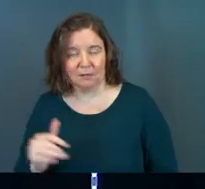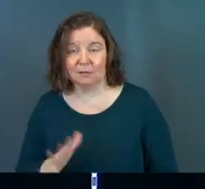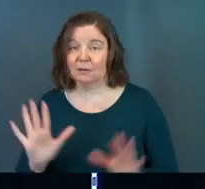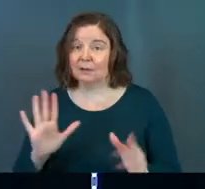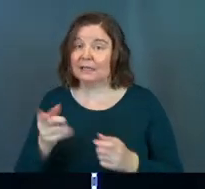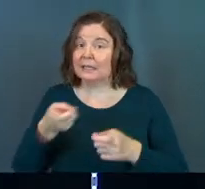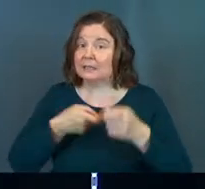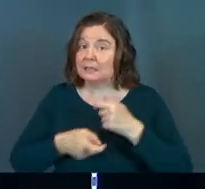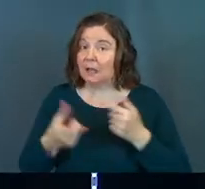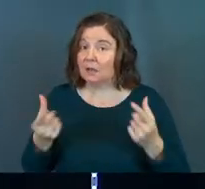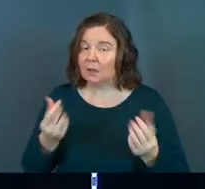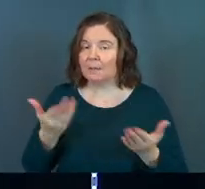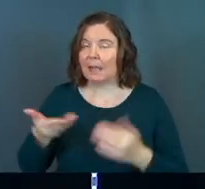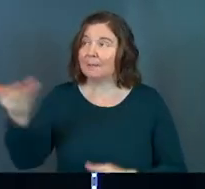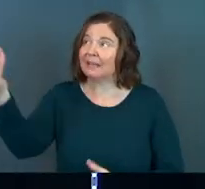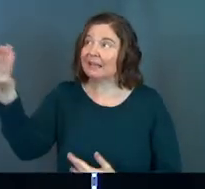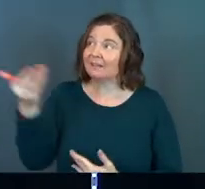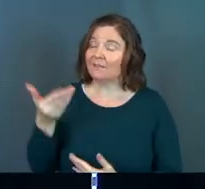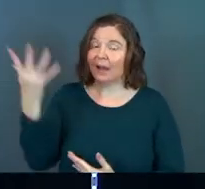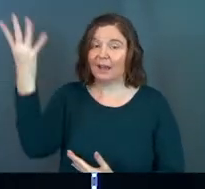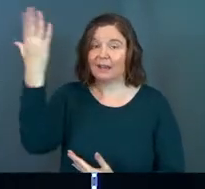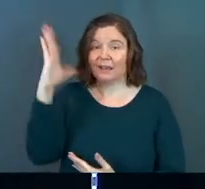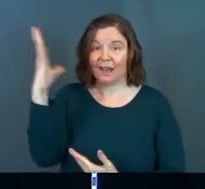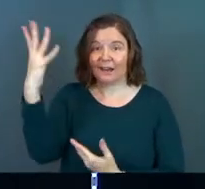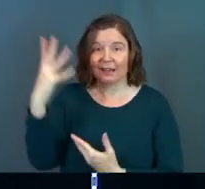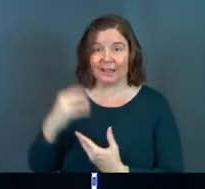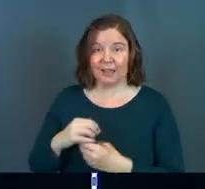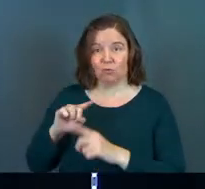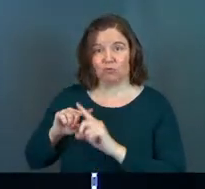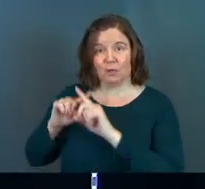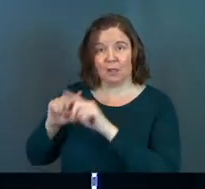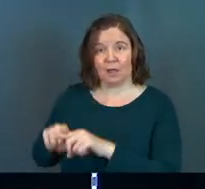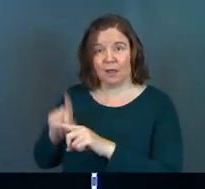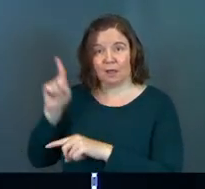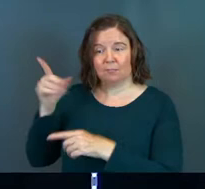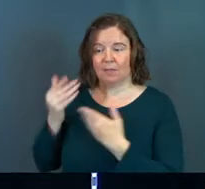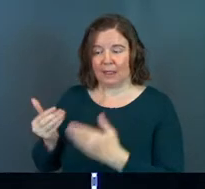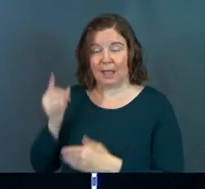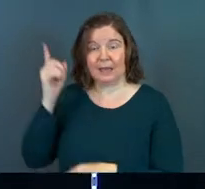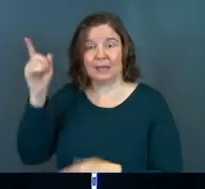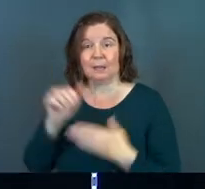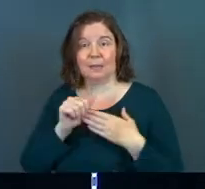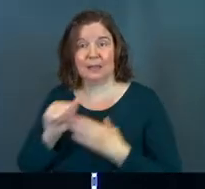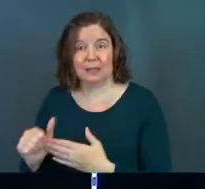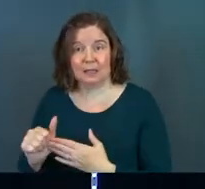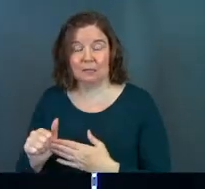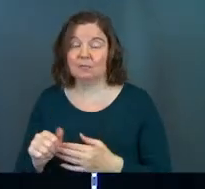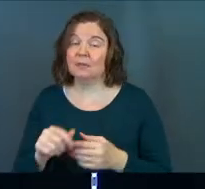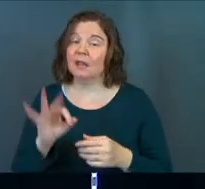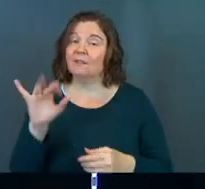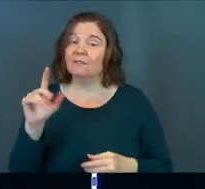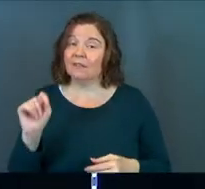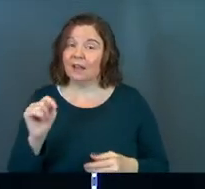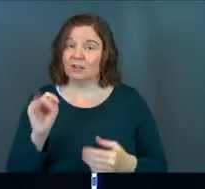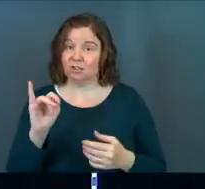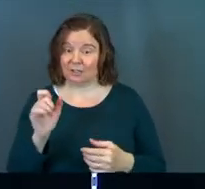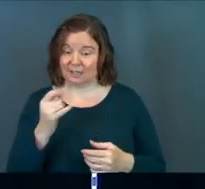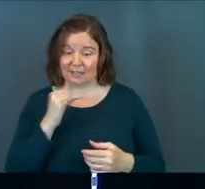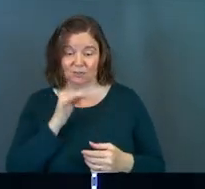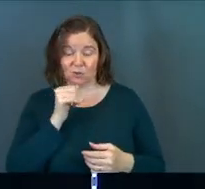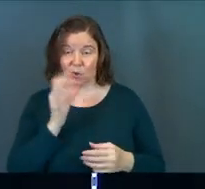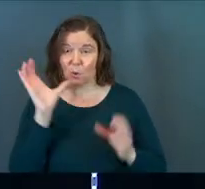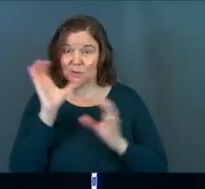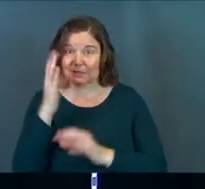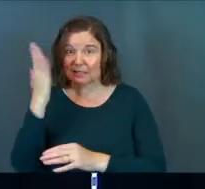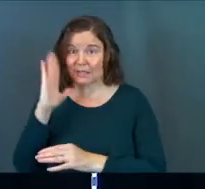Instead, maybe invite God in. Maybe rely on him and let him lead the way. In fact, James says, if you